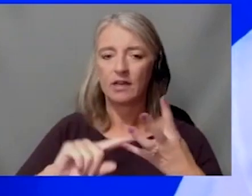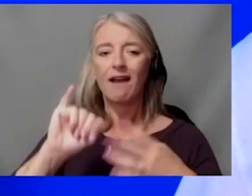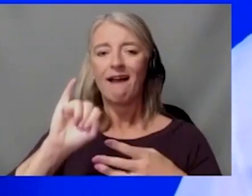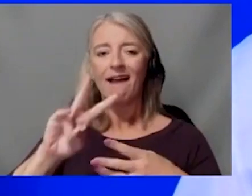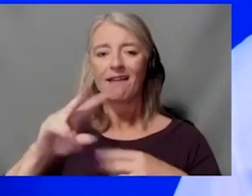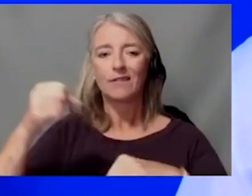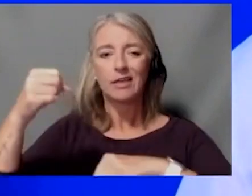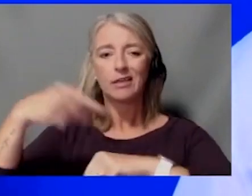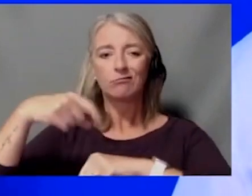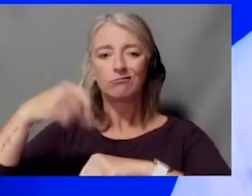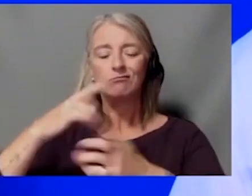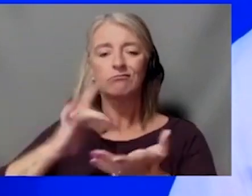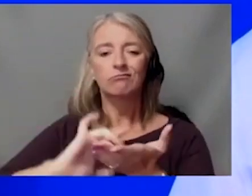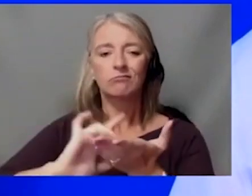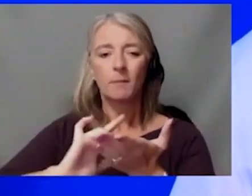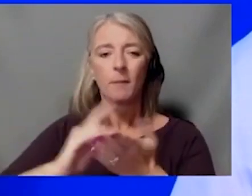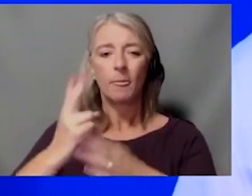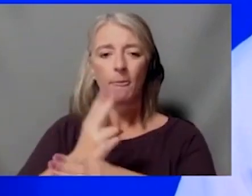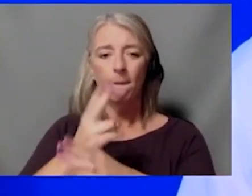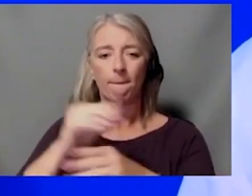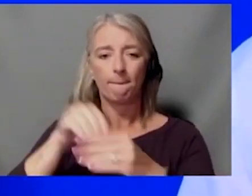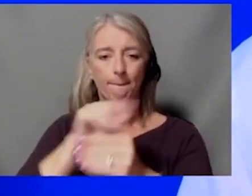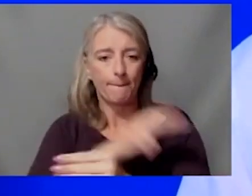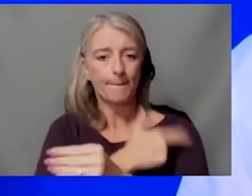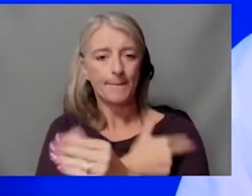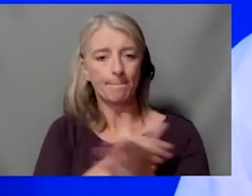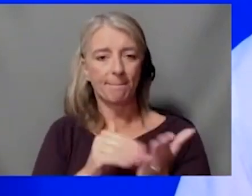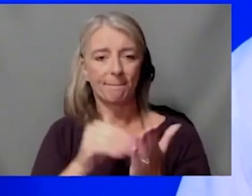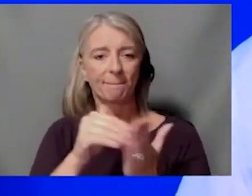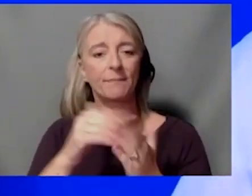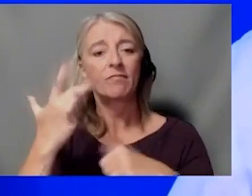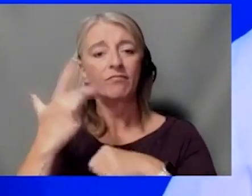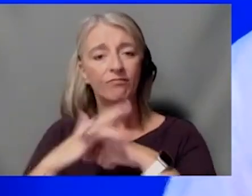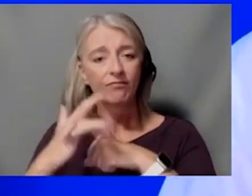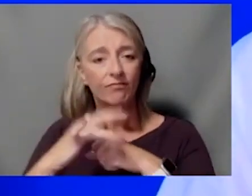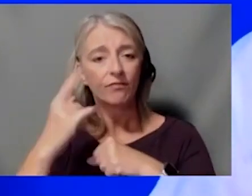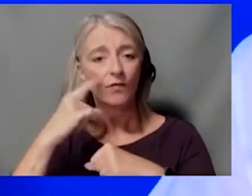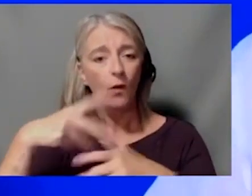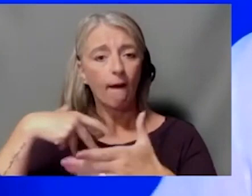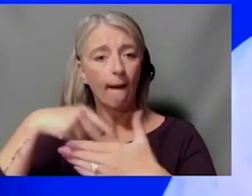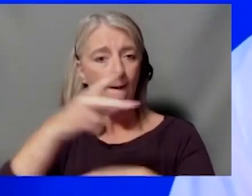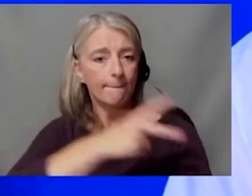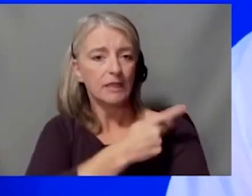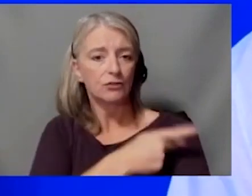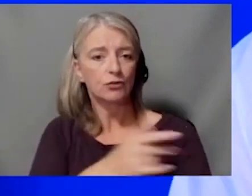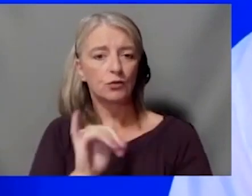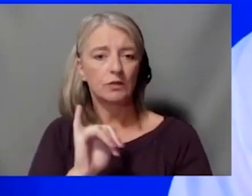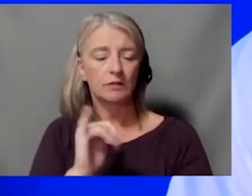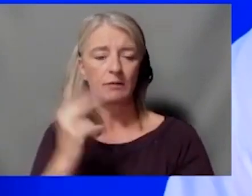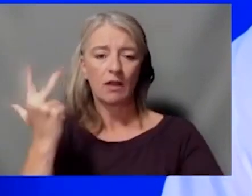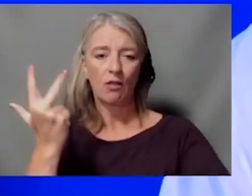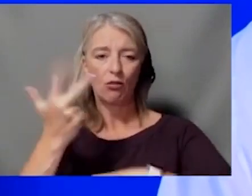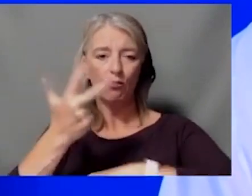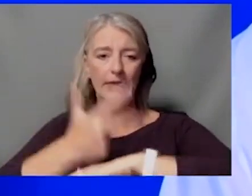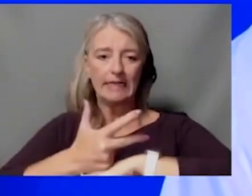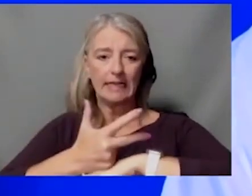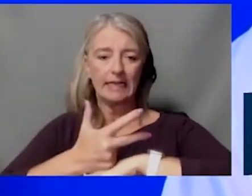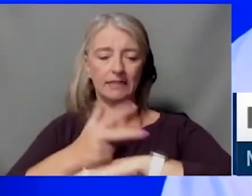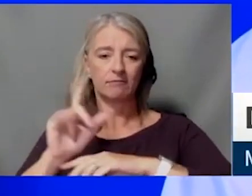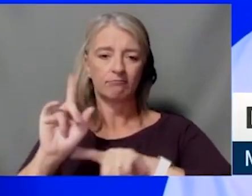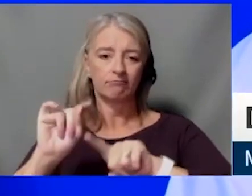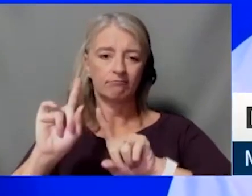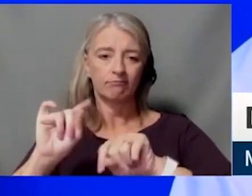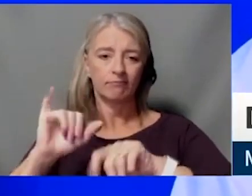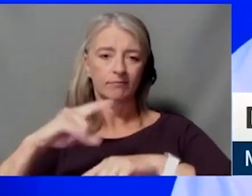hospital quite frequently. Uh, that is available for outpatient as well, but that is a three day course that you have to go get IV, uh,